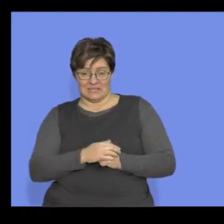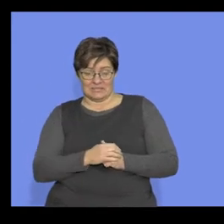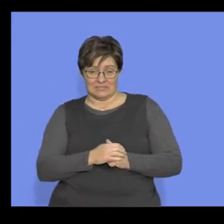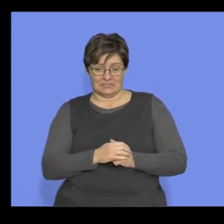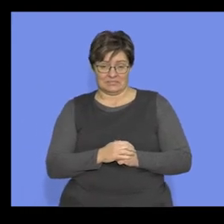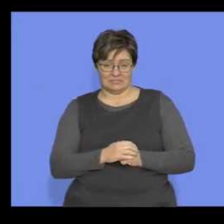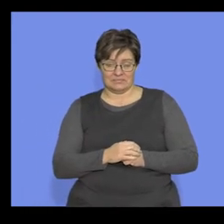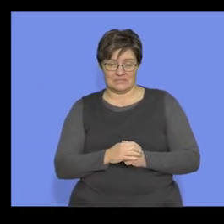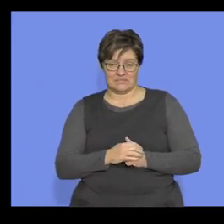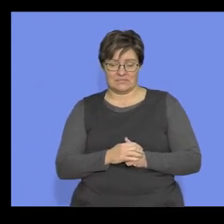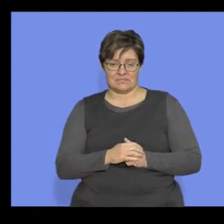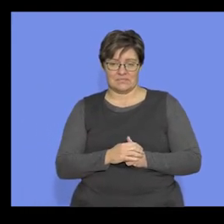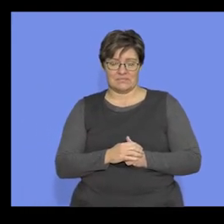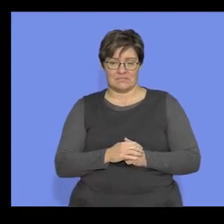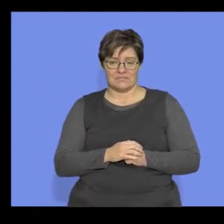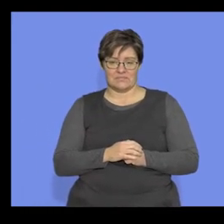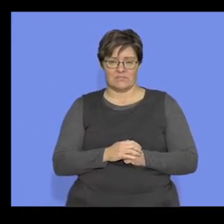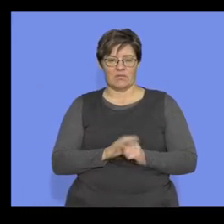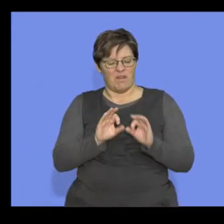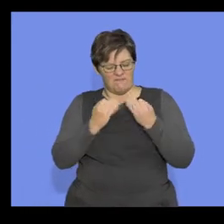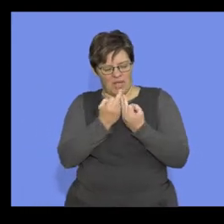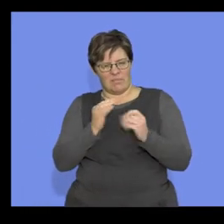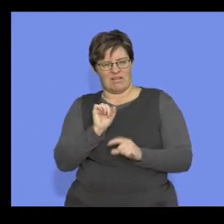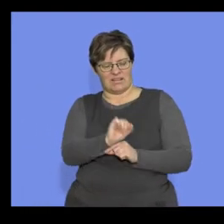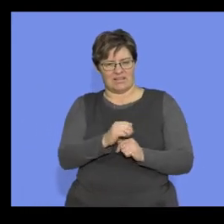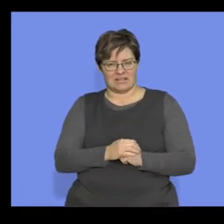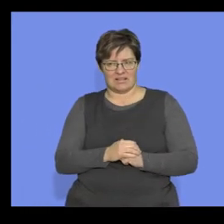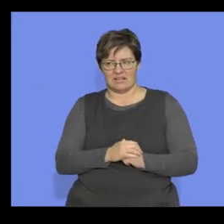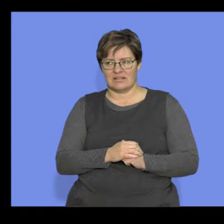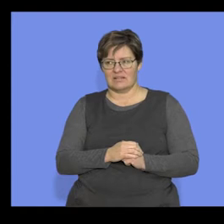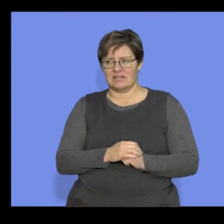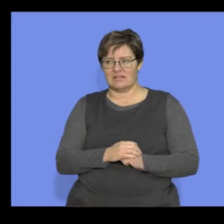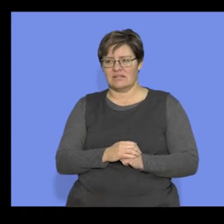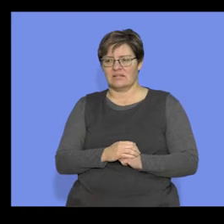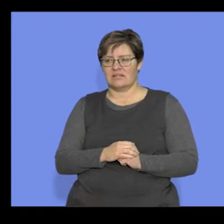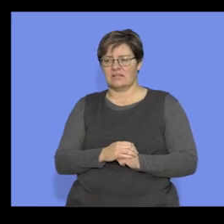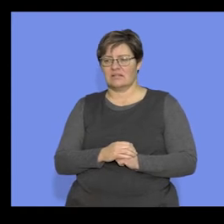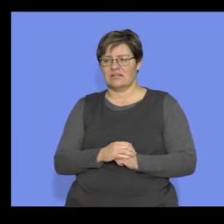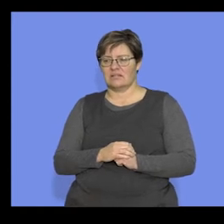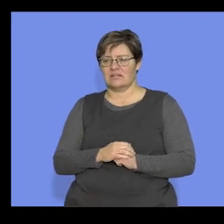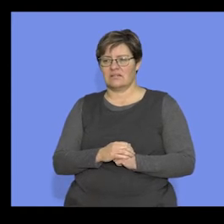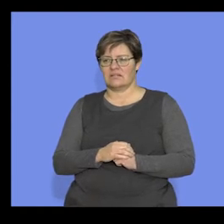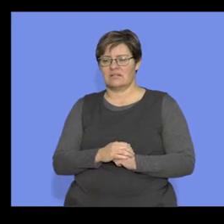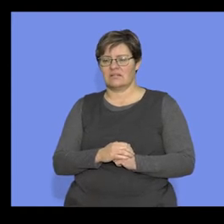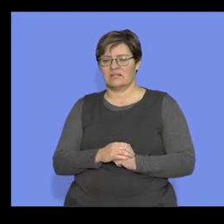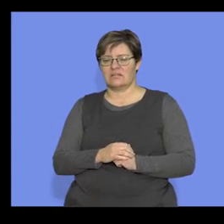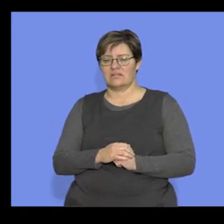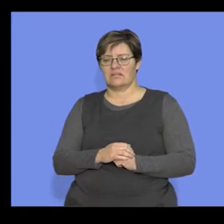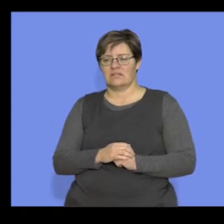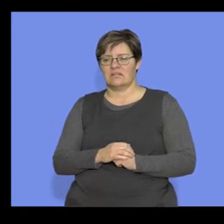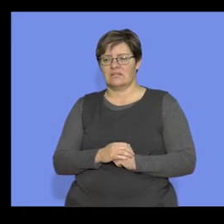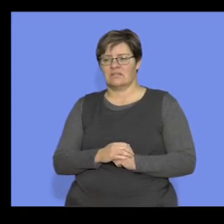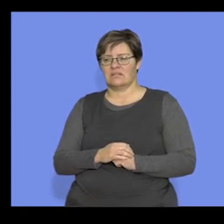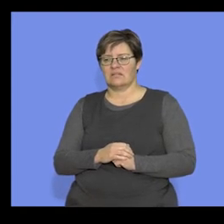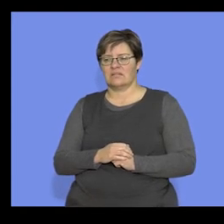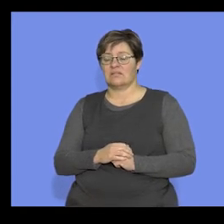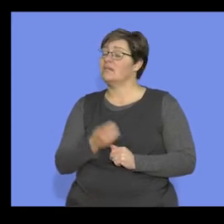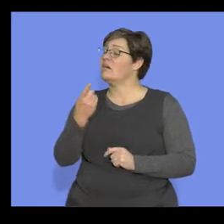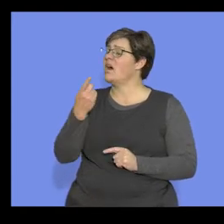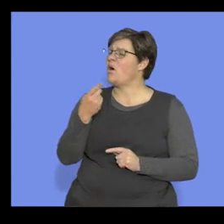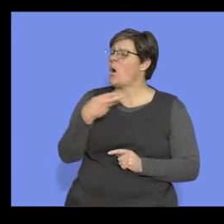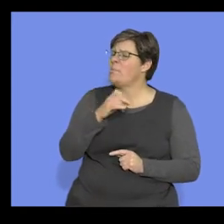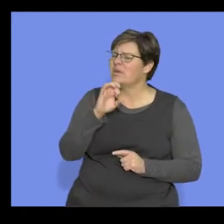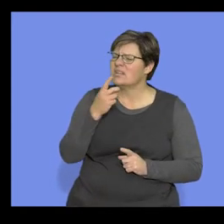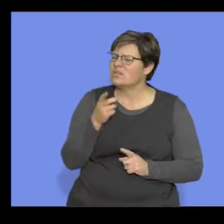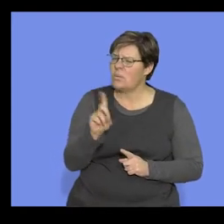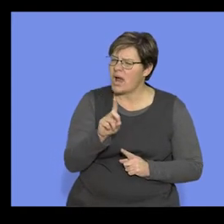all right, the family that we belong to. I'm not going to write it over there. Homnid. So, what was the homnid